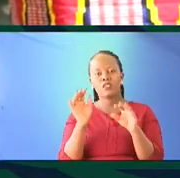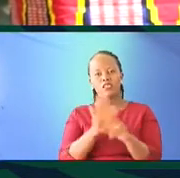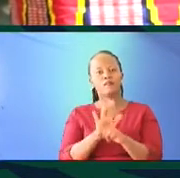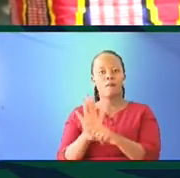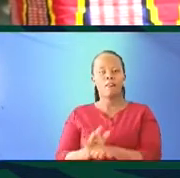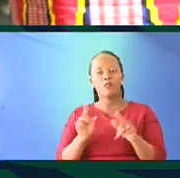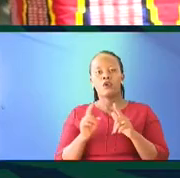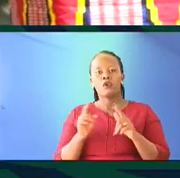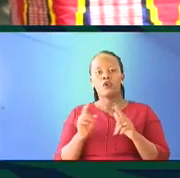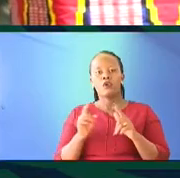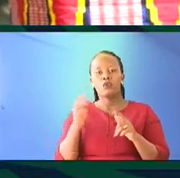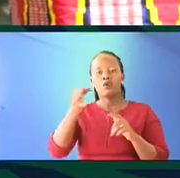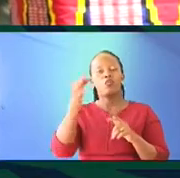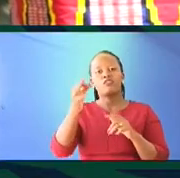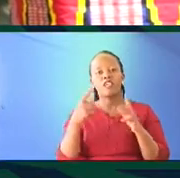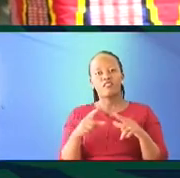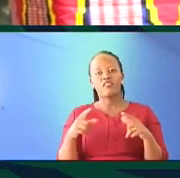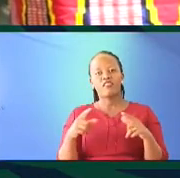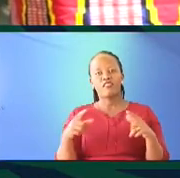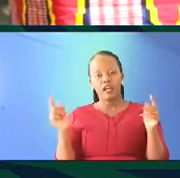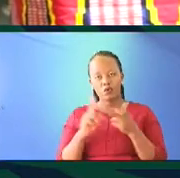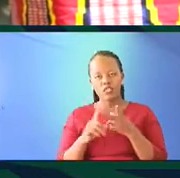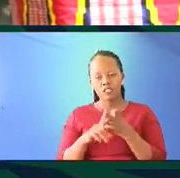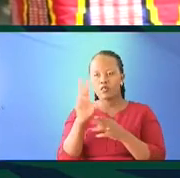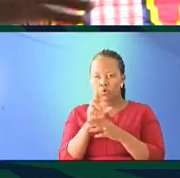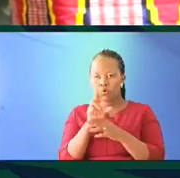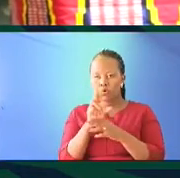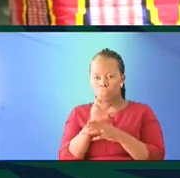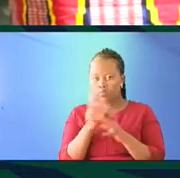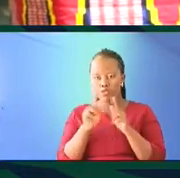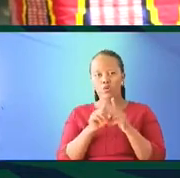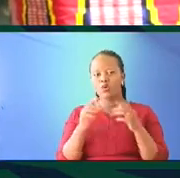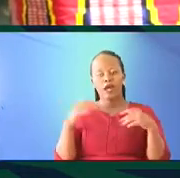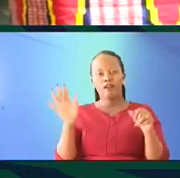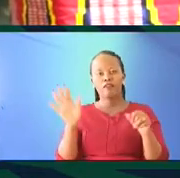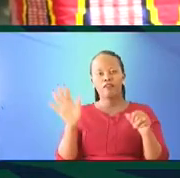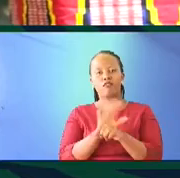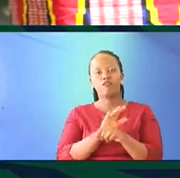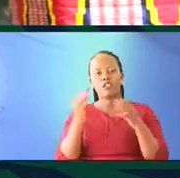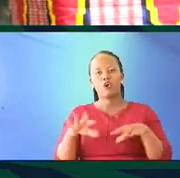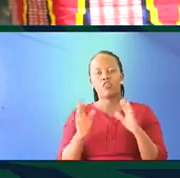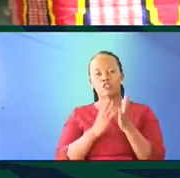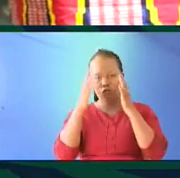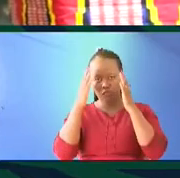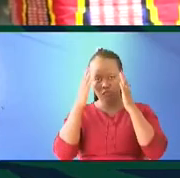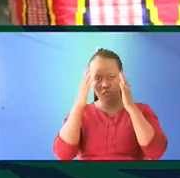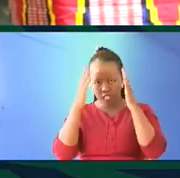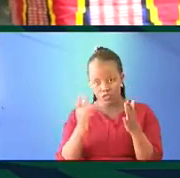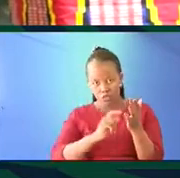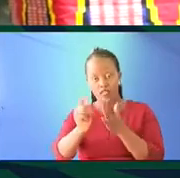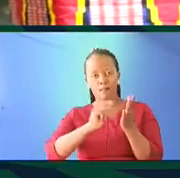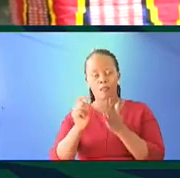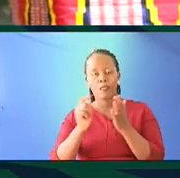The prosodic features of the language, the tones, right, they are completely lost by being reduced into writing. But when you're